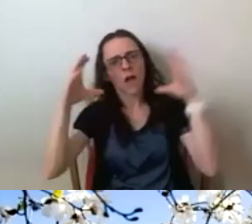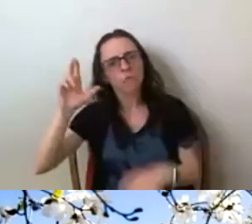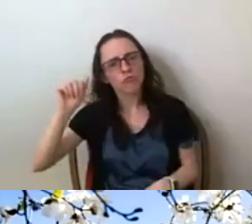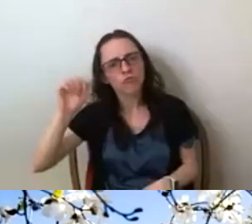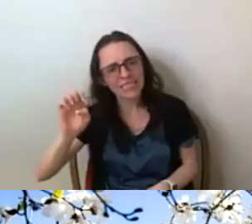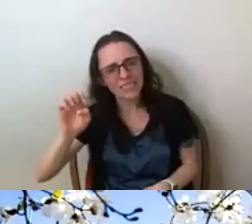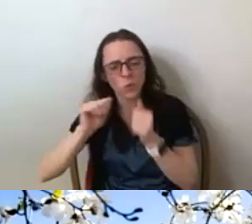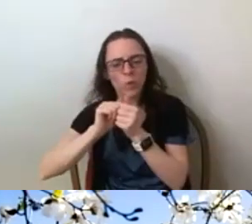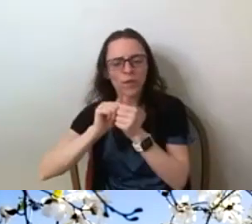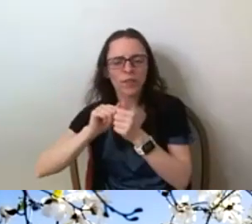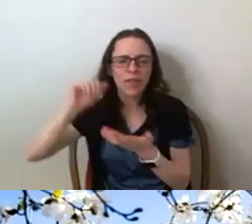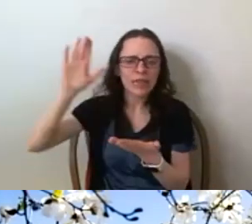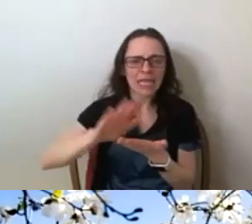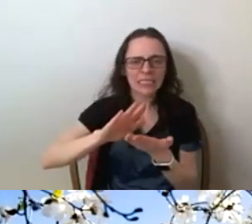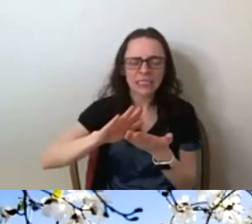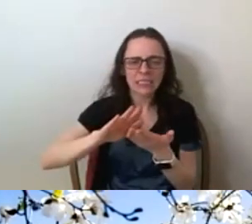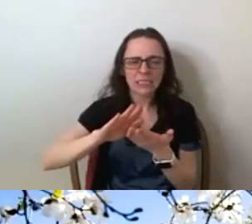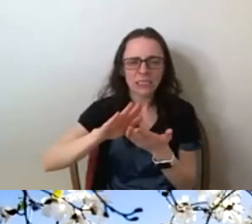on another way of looking at it?